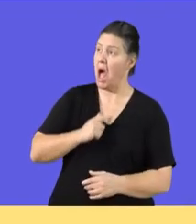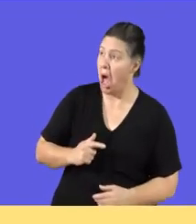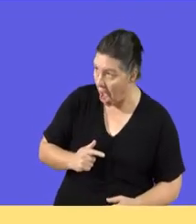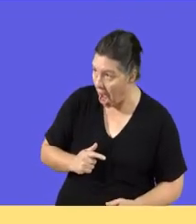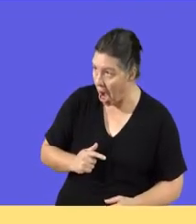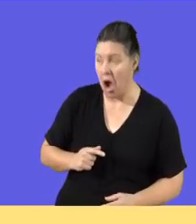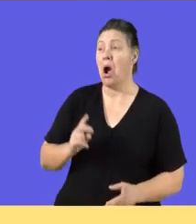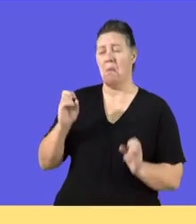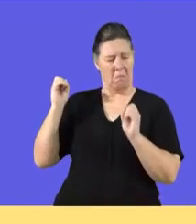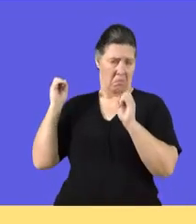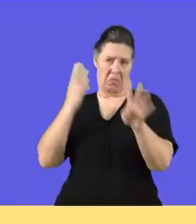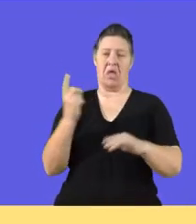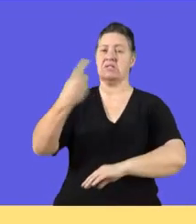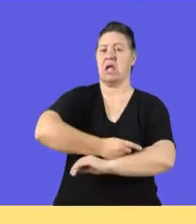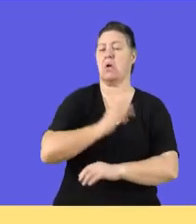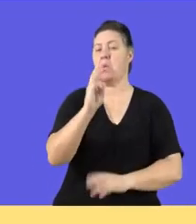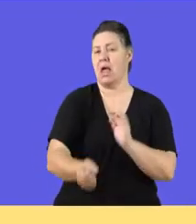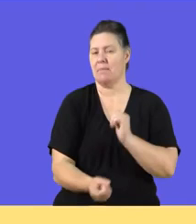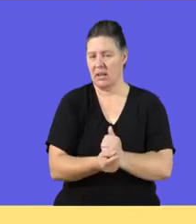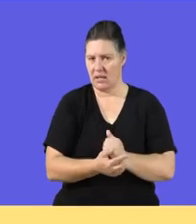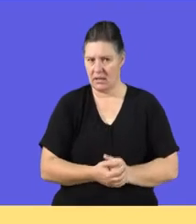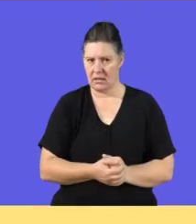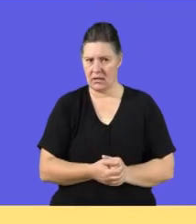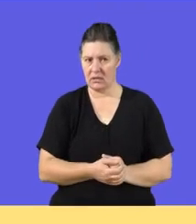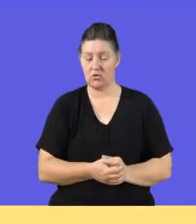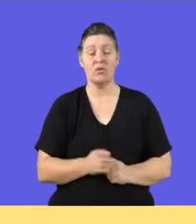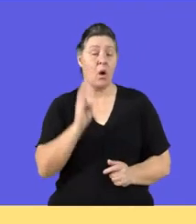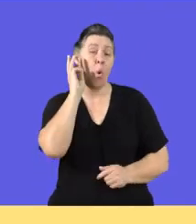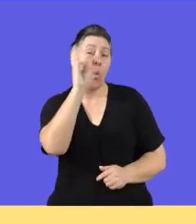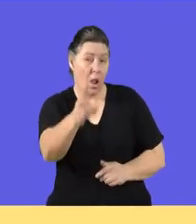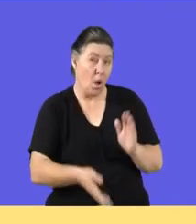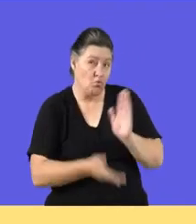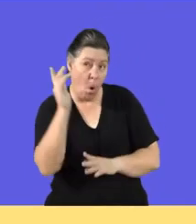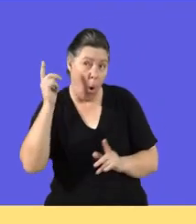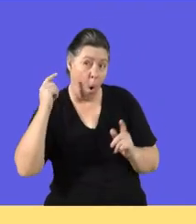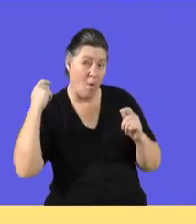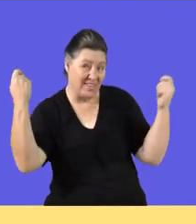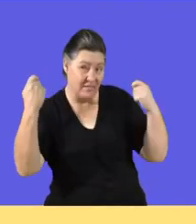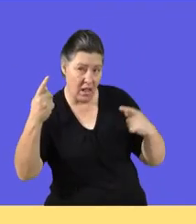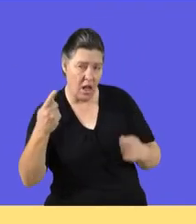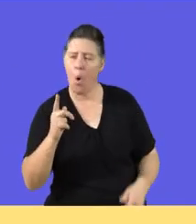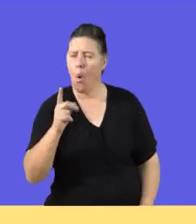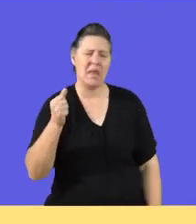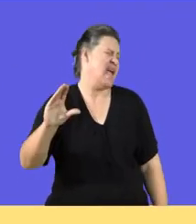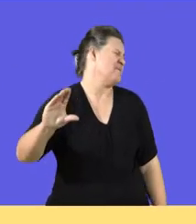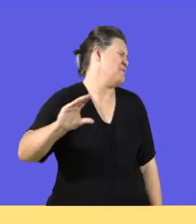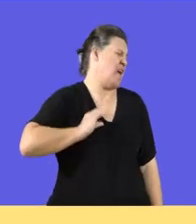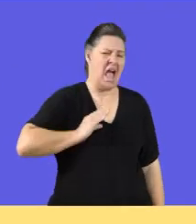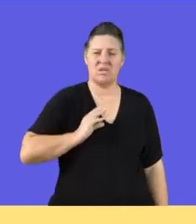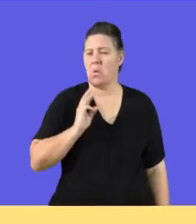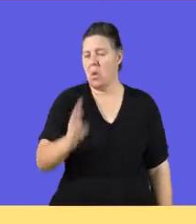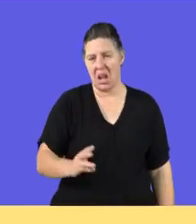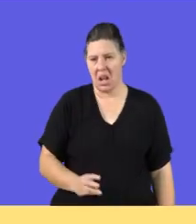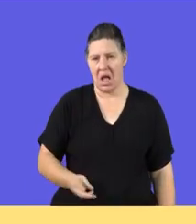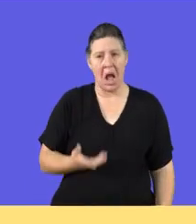has been assured that many customers will come on the day. So, she has been told, if you go and sell at this festival, you will make